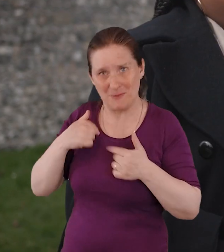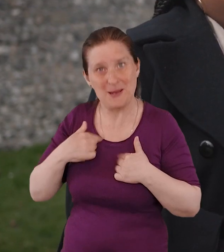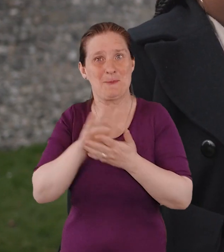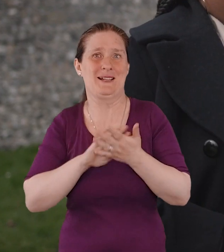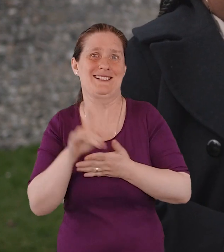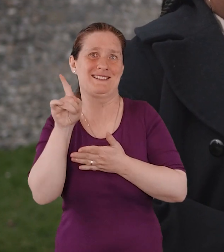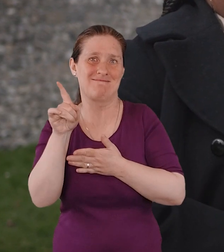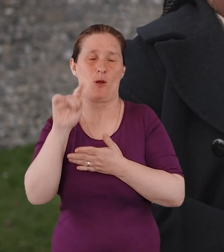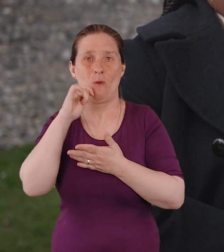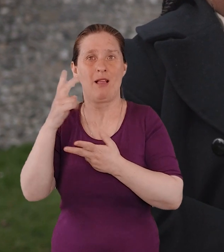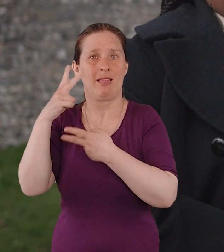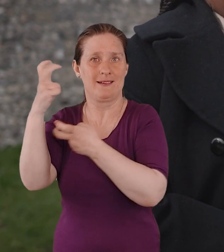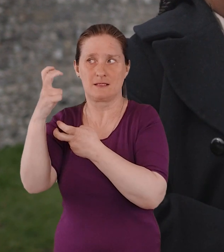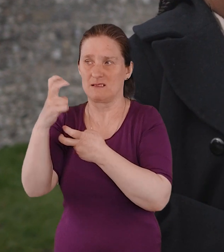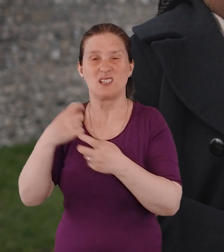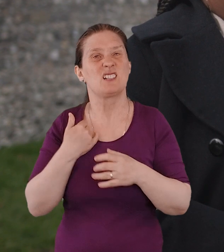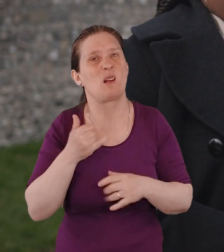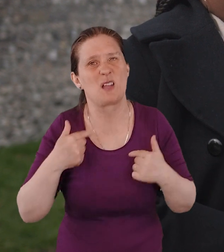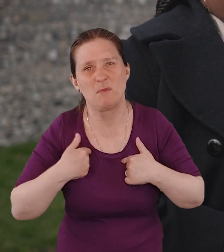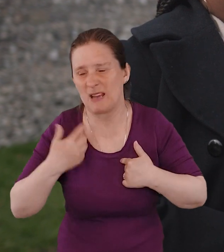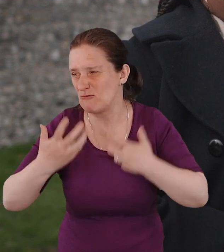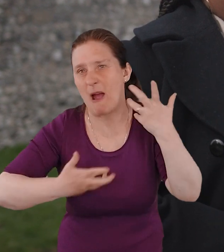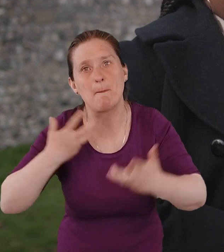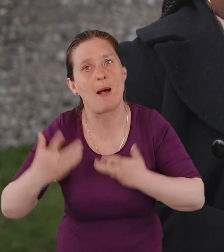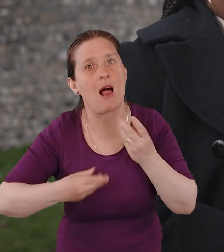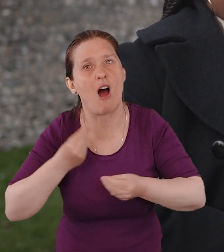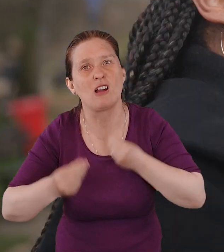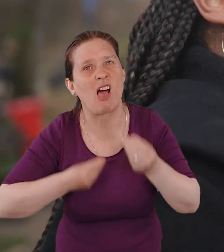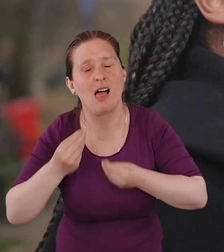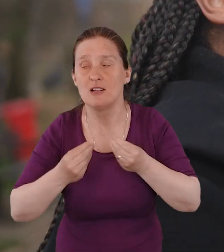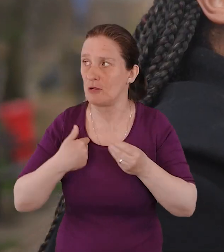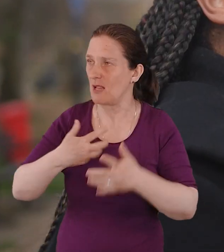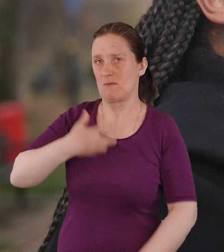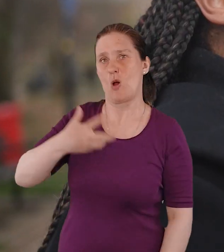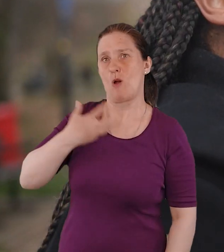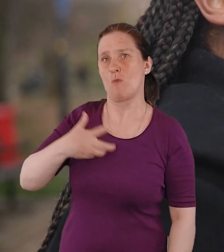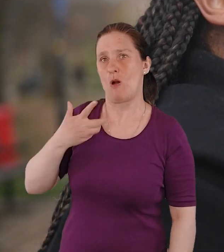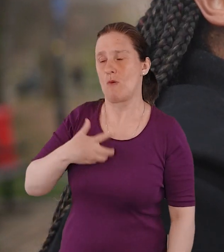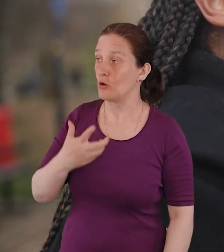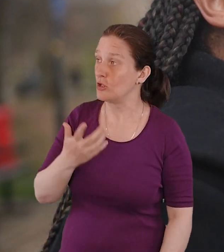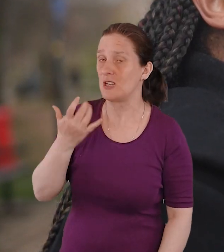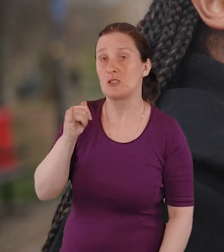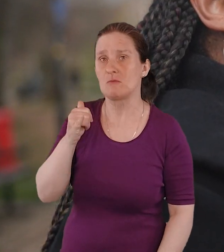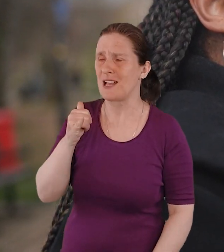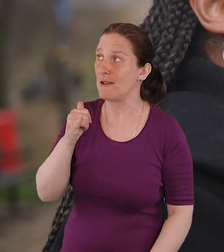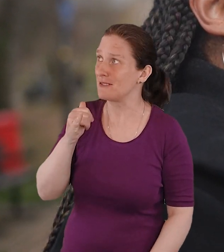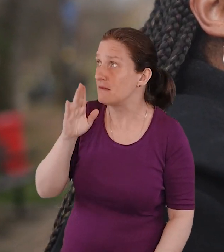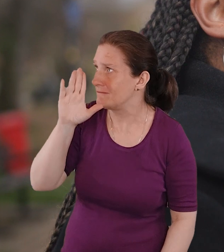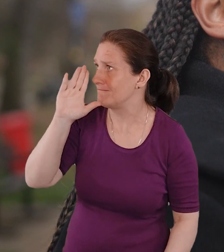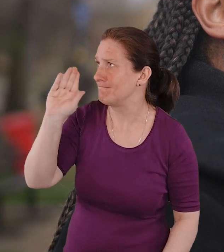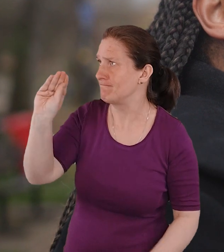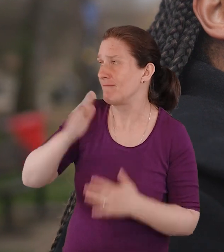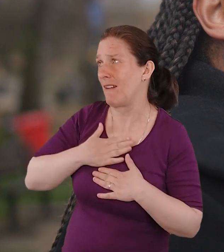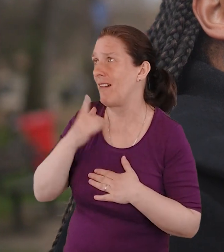Sometimes I ramble on. Sometimes I moan a lot. And sometimes I just tell him how much I love him. But